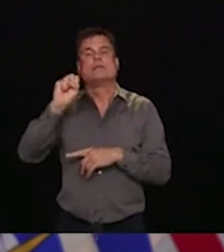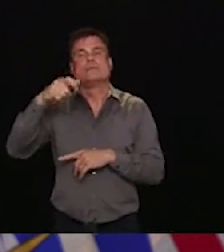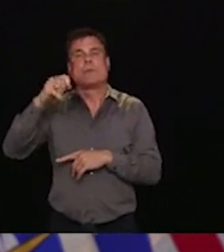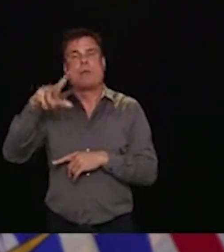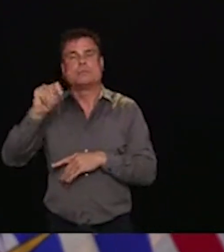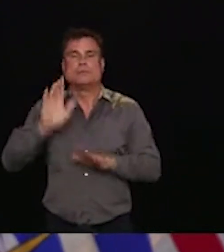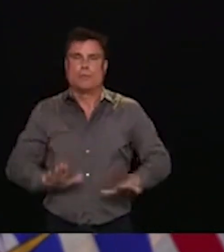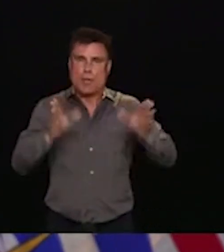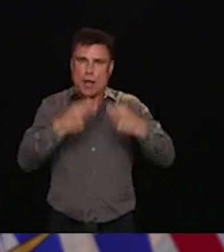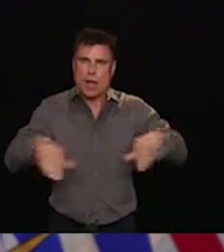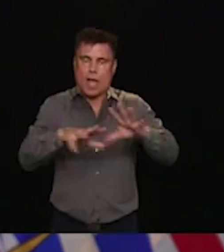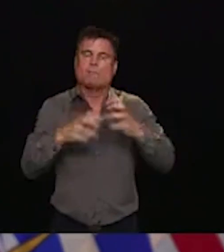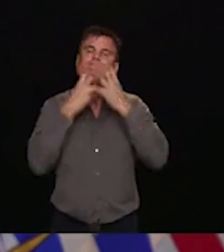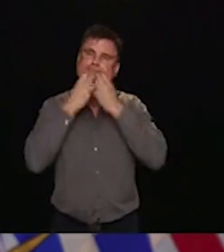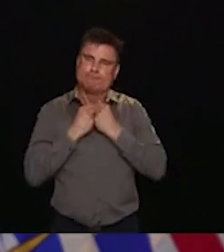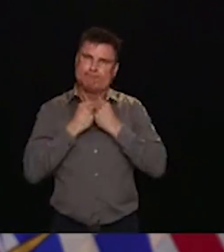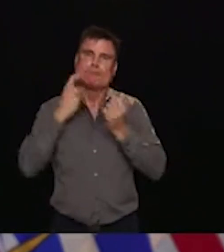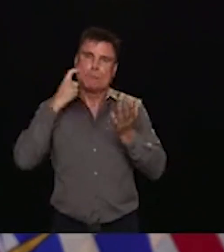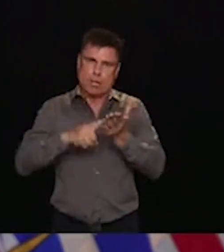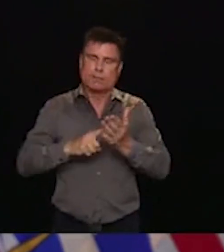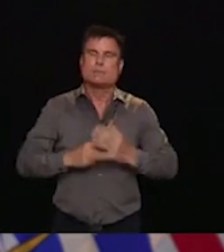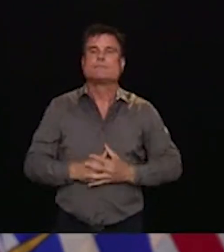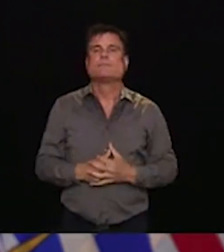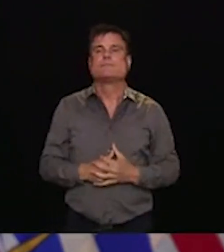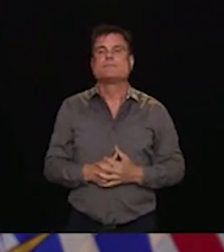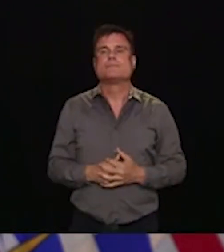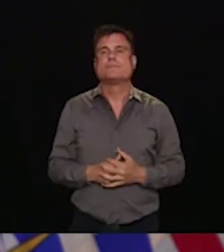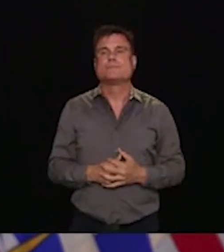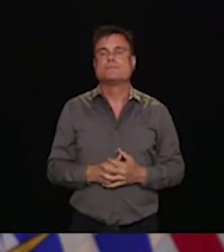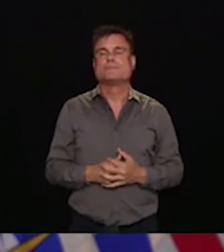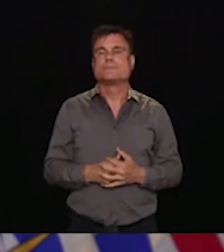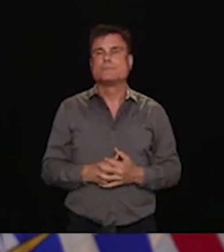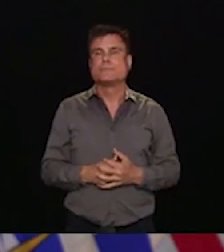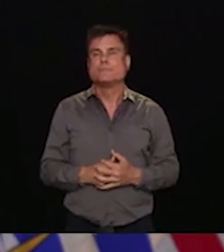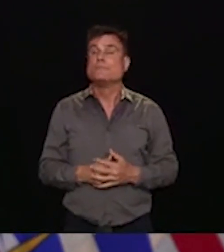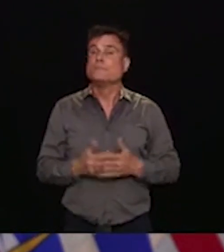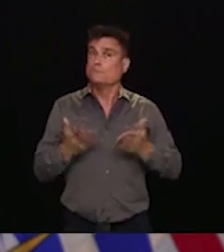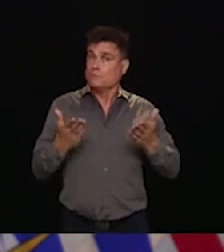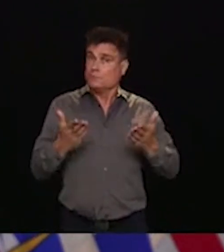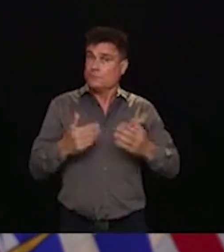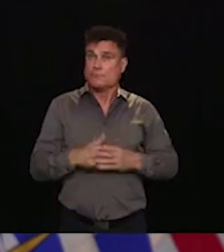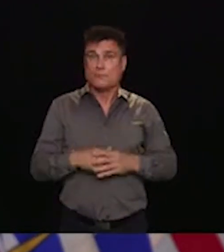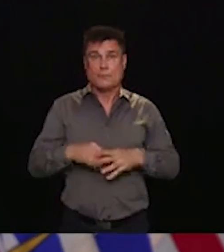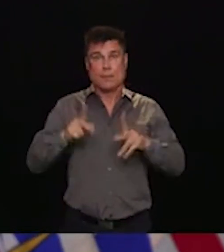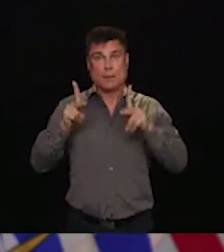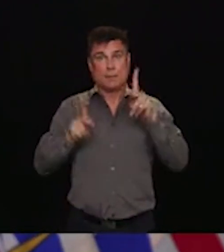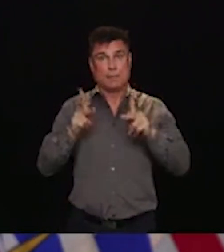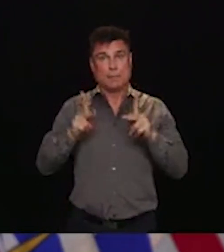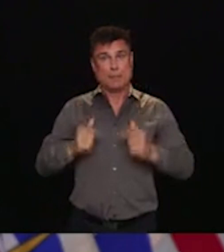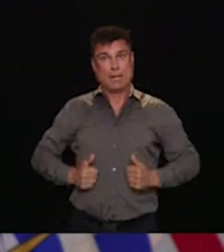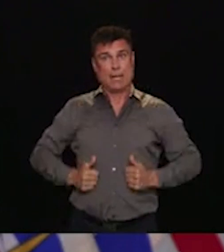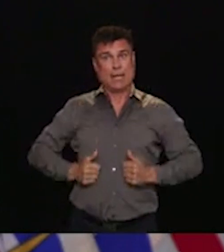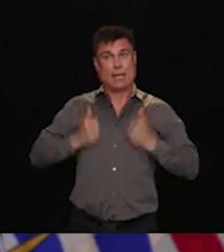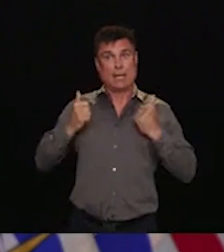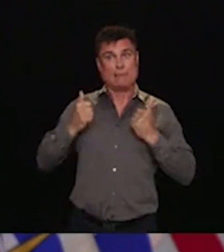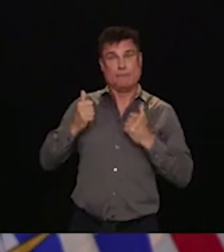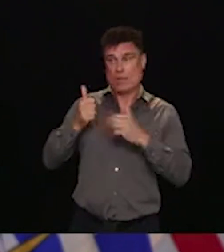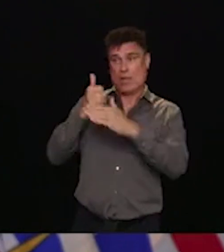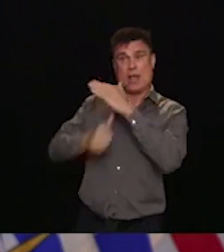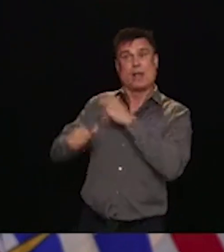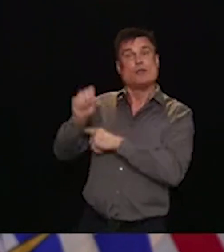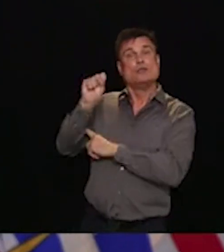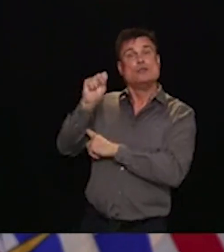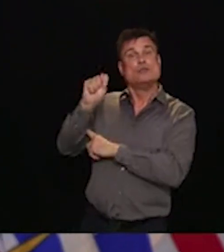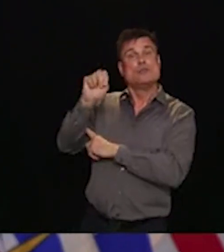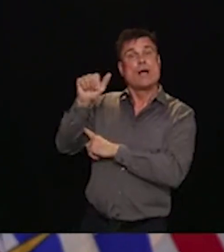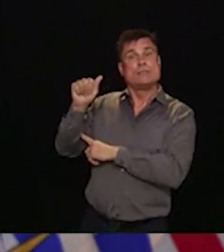difficulty that people living in stratas are facing when dealing with significant increases in insurance costs or in some cases,